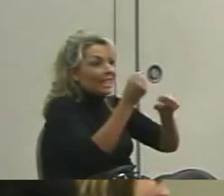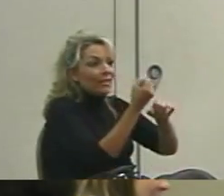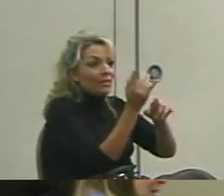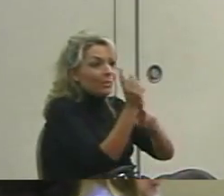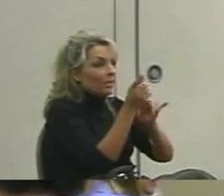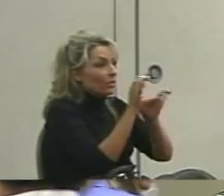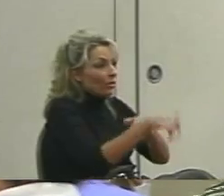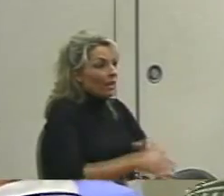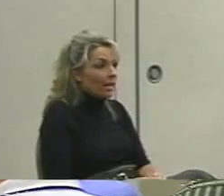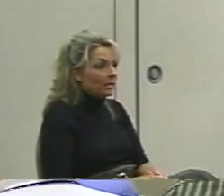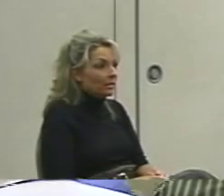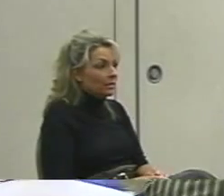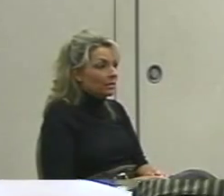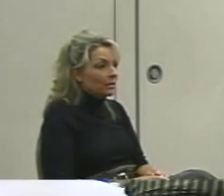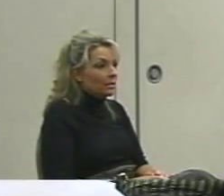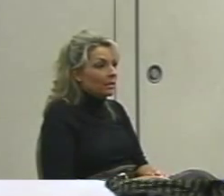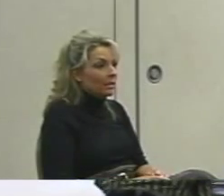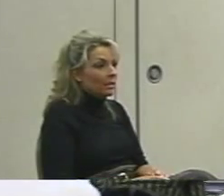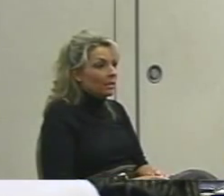Okay.